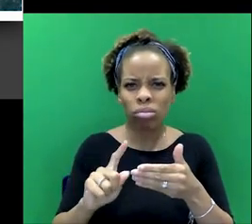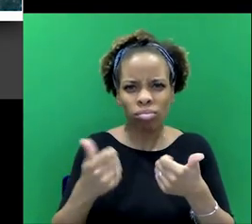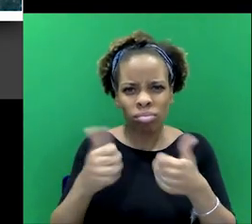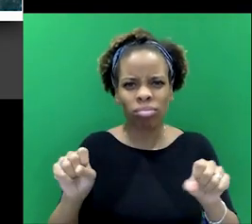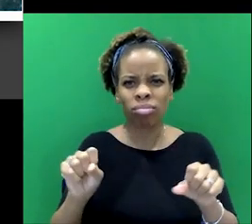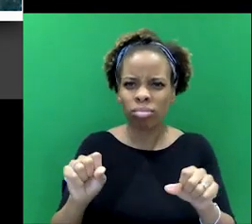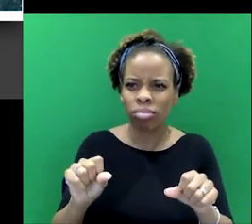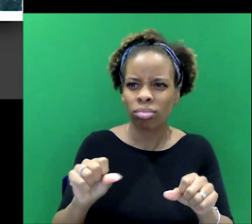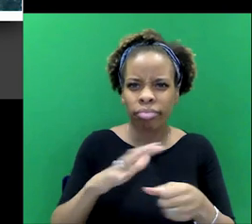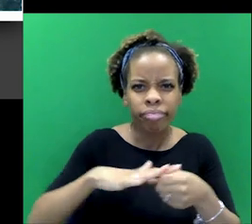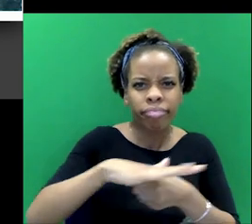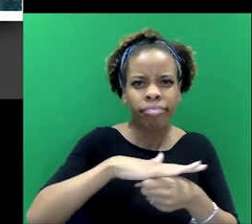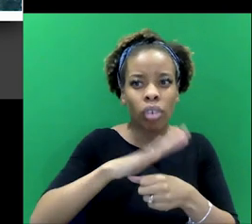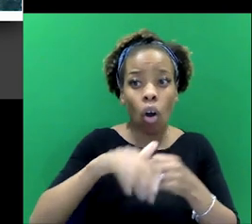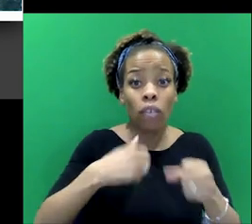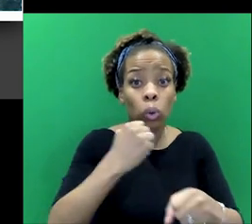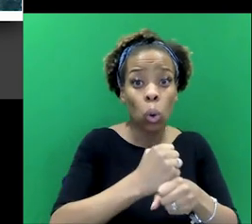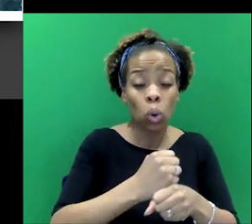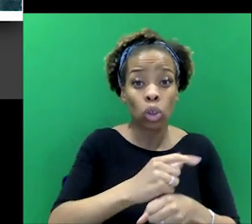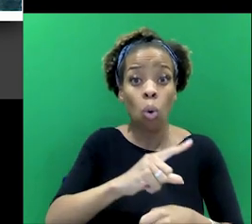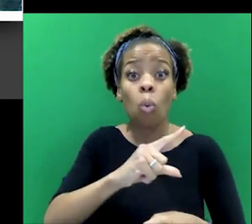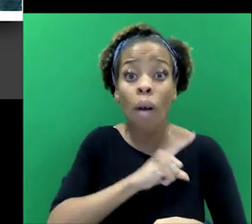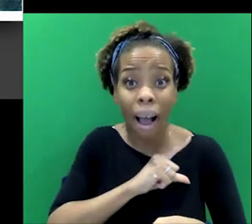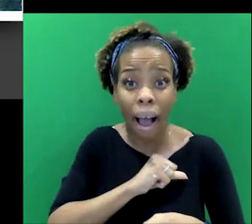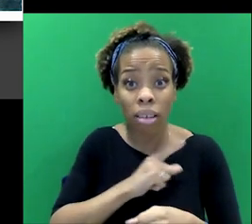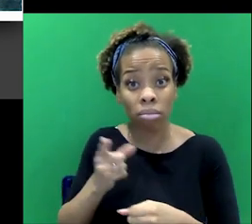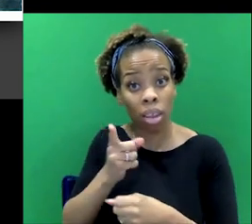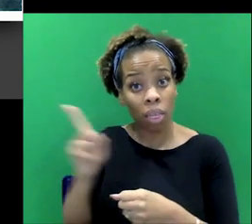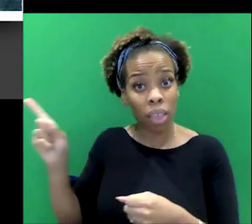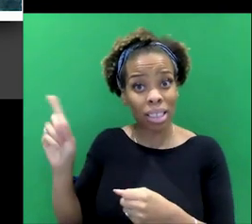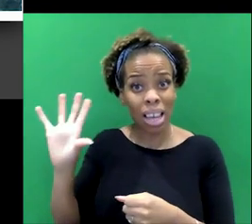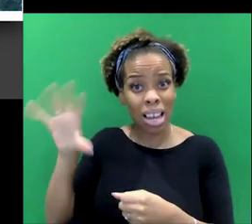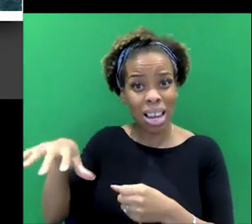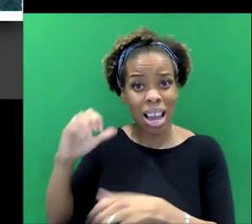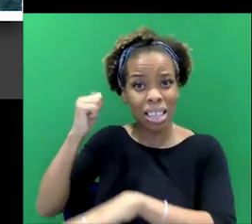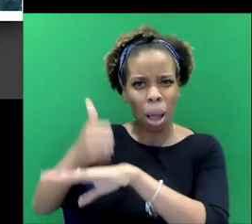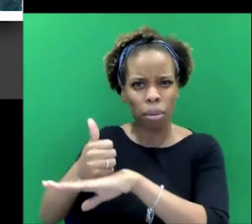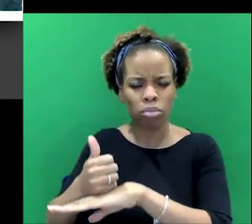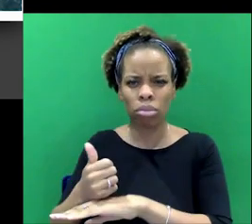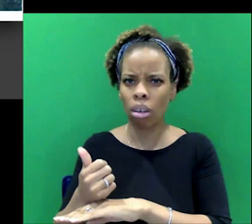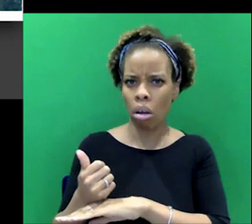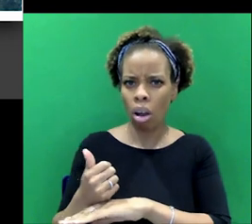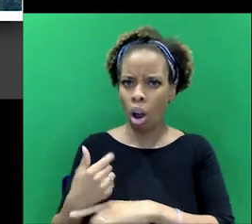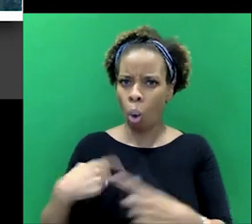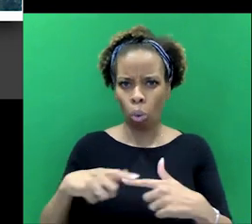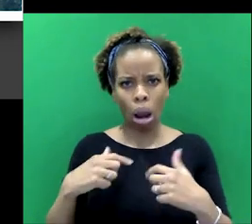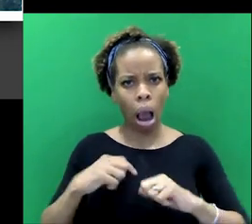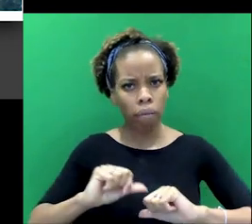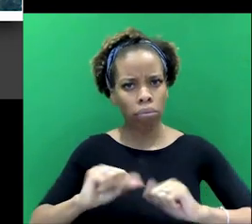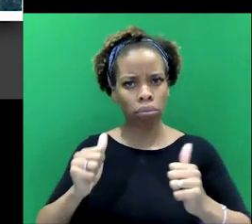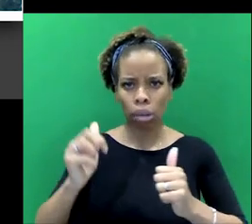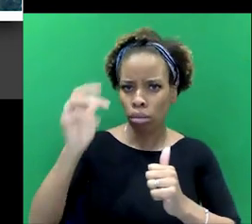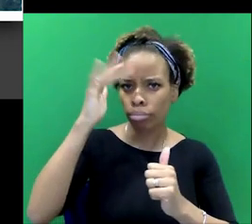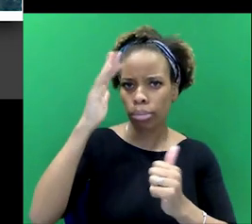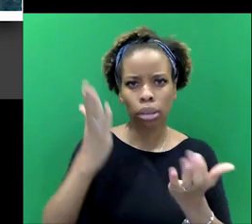part of the establishment, because they believed that the empire rested on, it was good. It rested on sound principles of